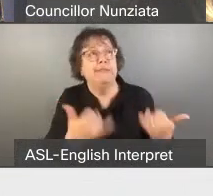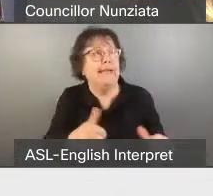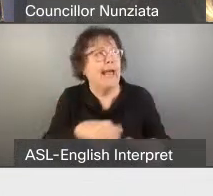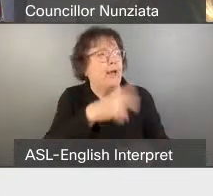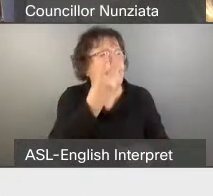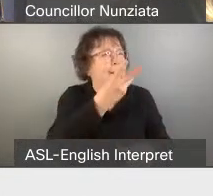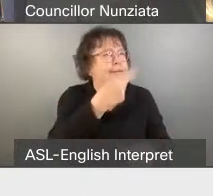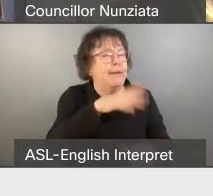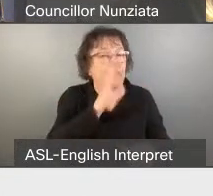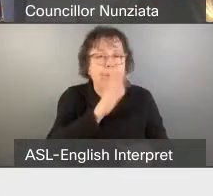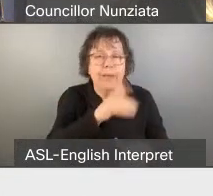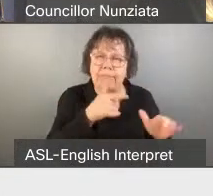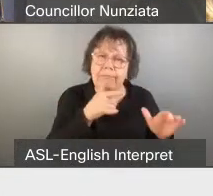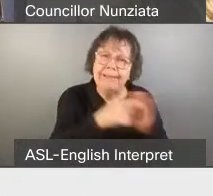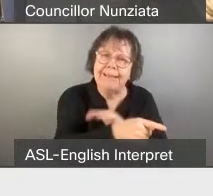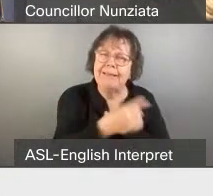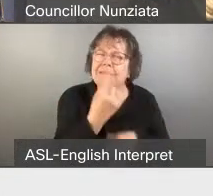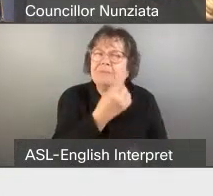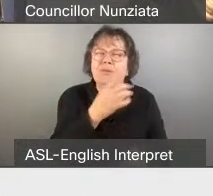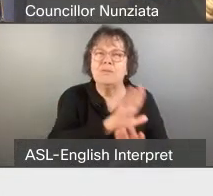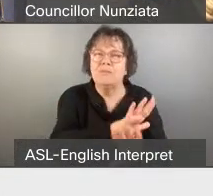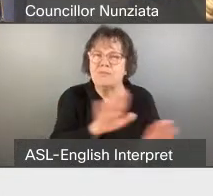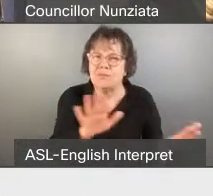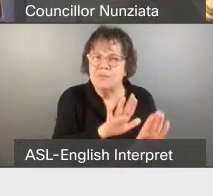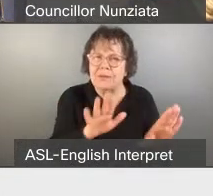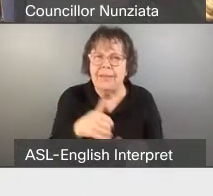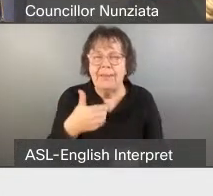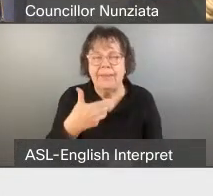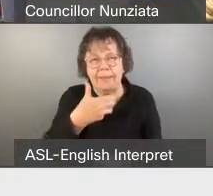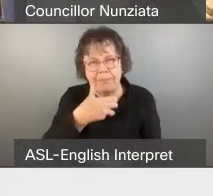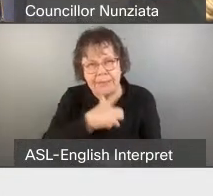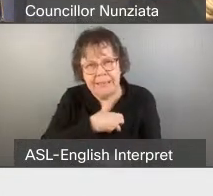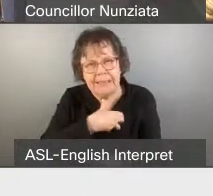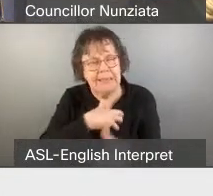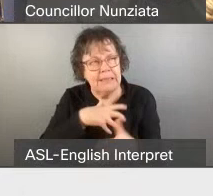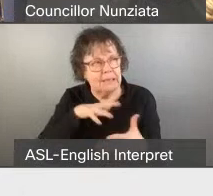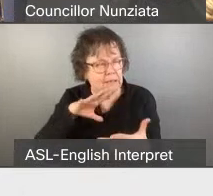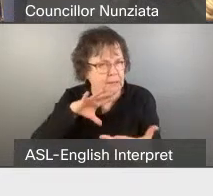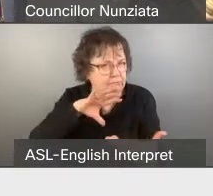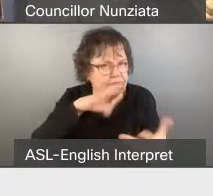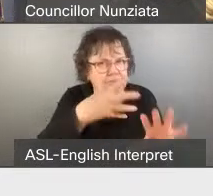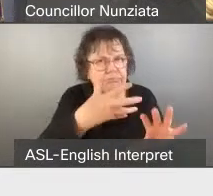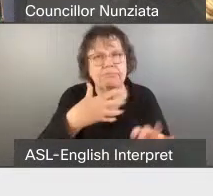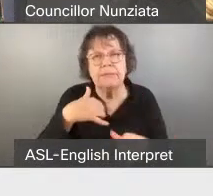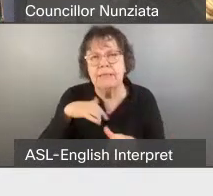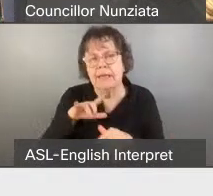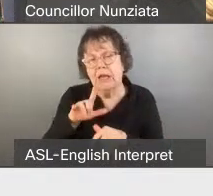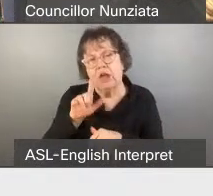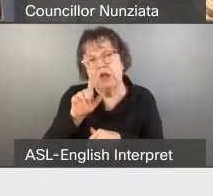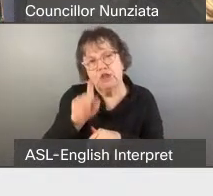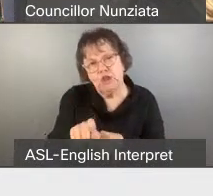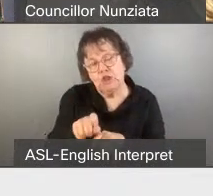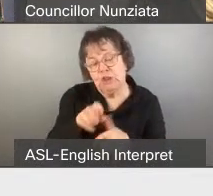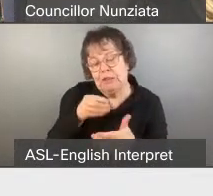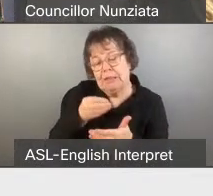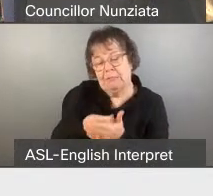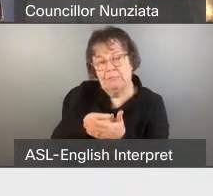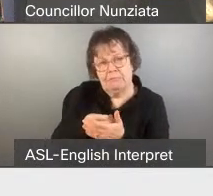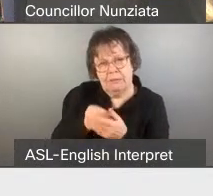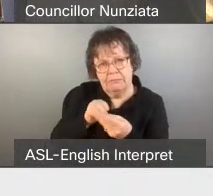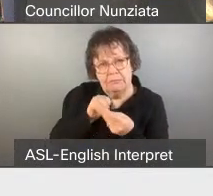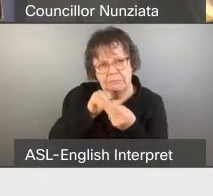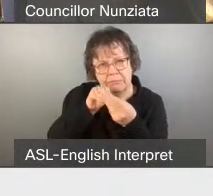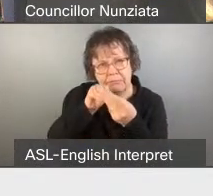need assistance beyond the reach and scope of the police. The city should be allocating the increase in budget to community programs, support and affordable housing.